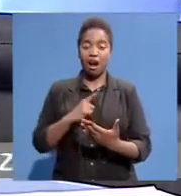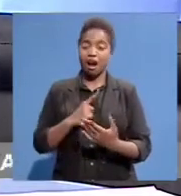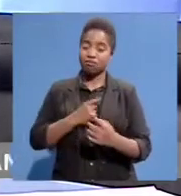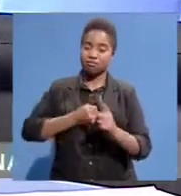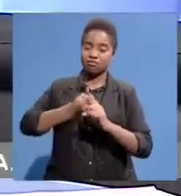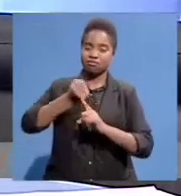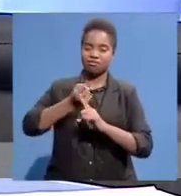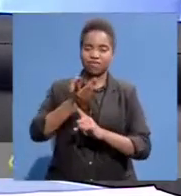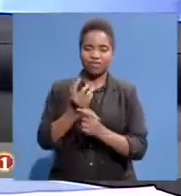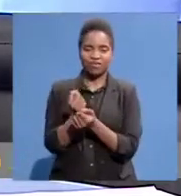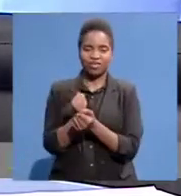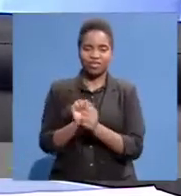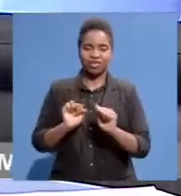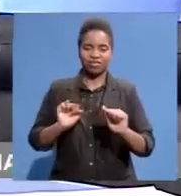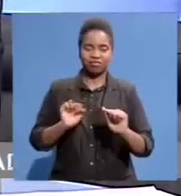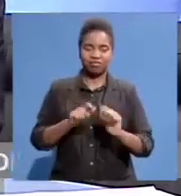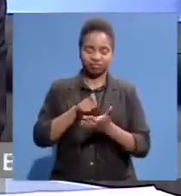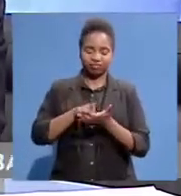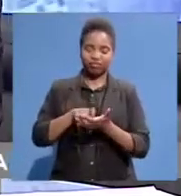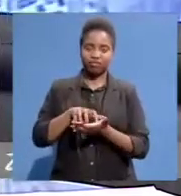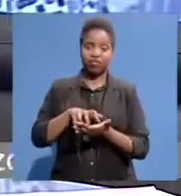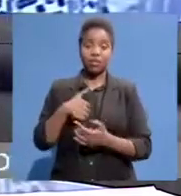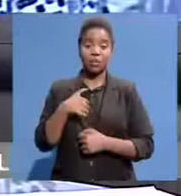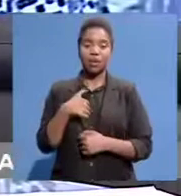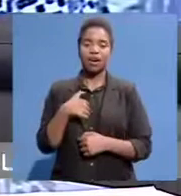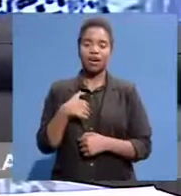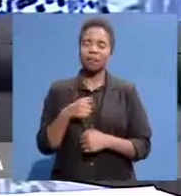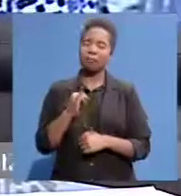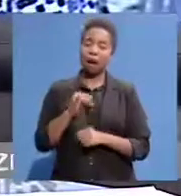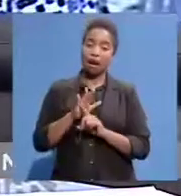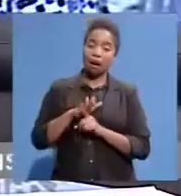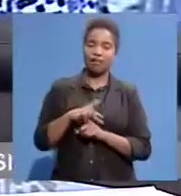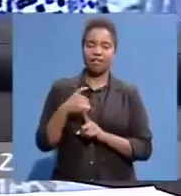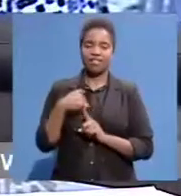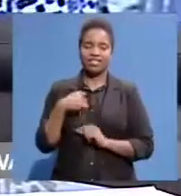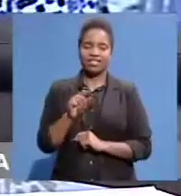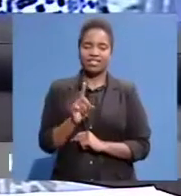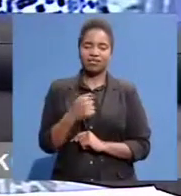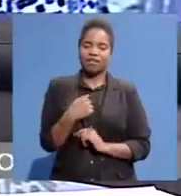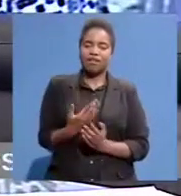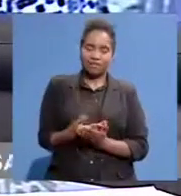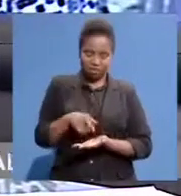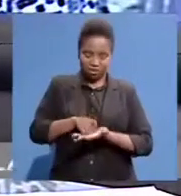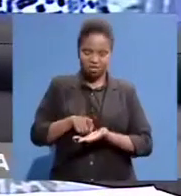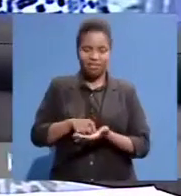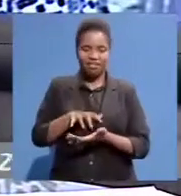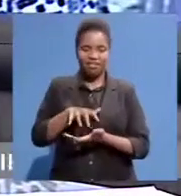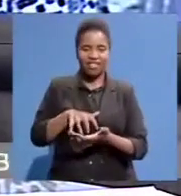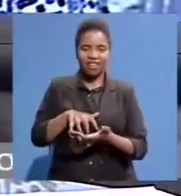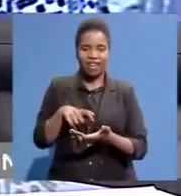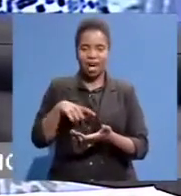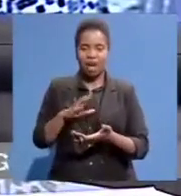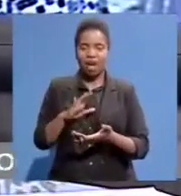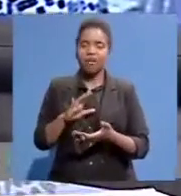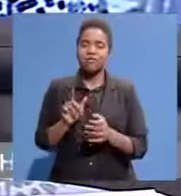The repressive environment In which we had to write songs So we were able to write songs Covertly So that